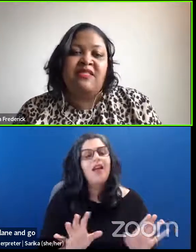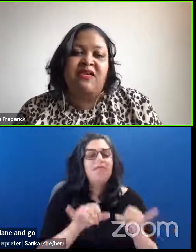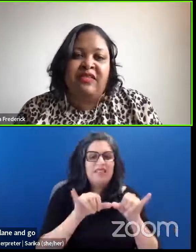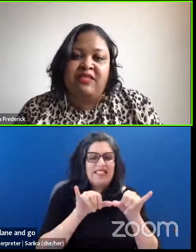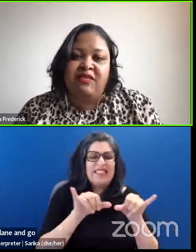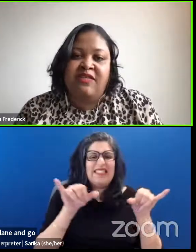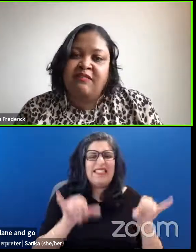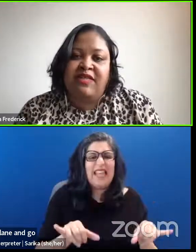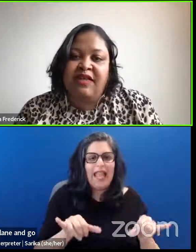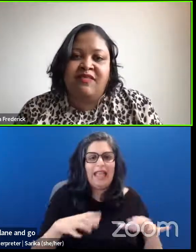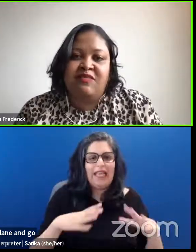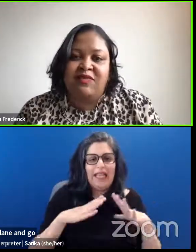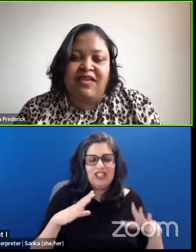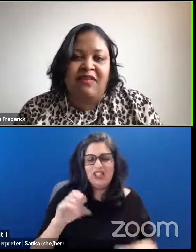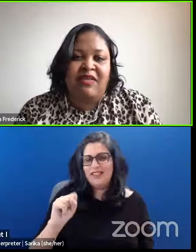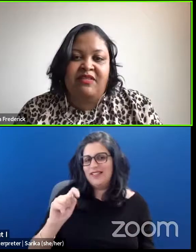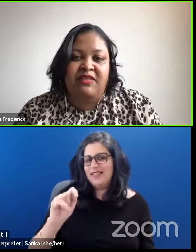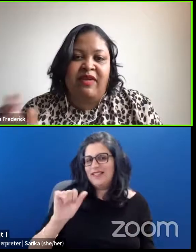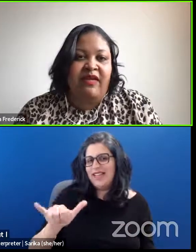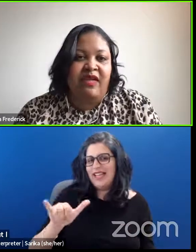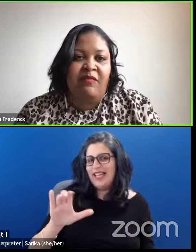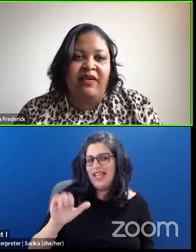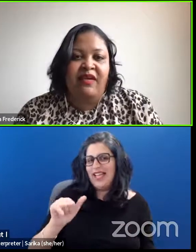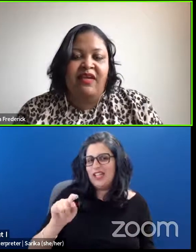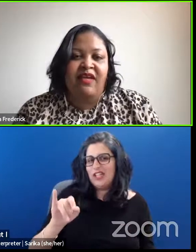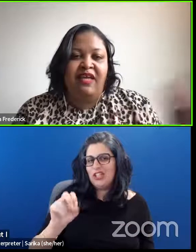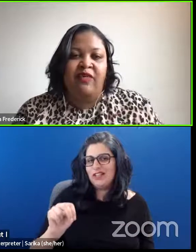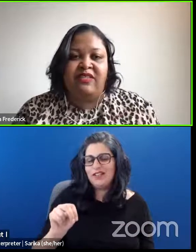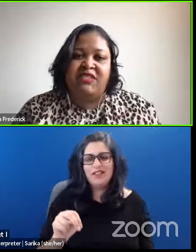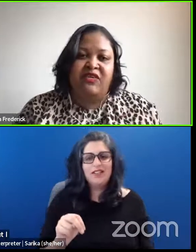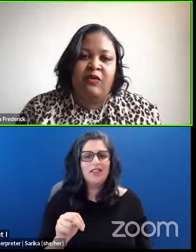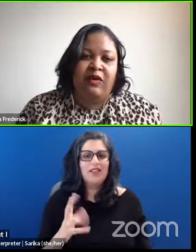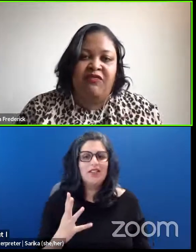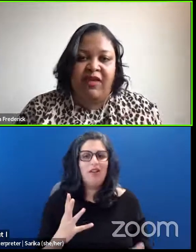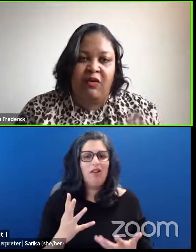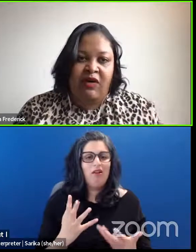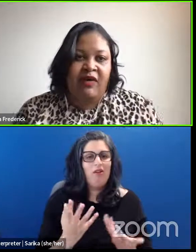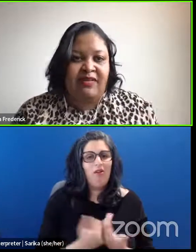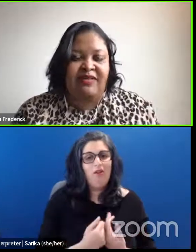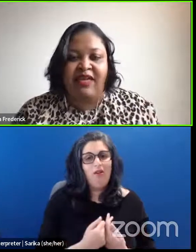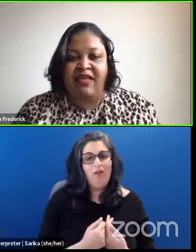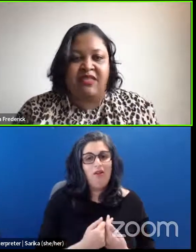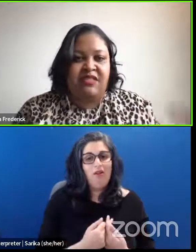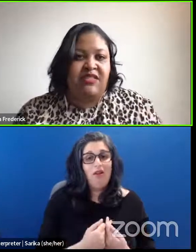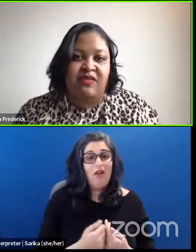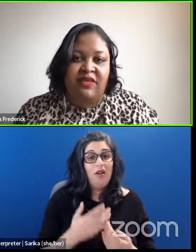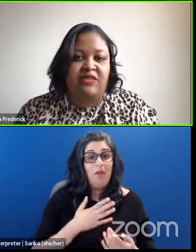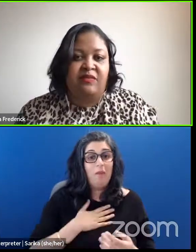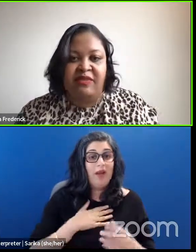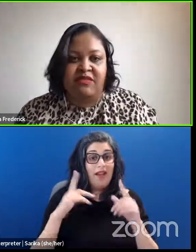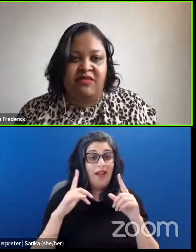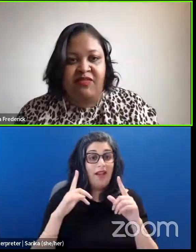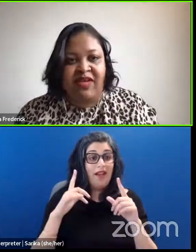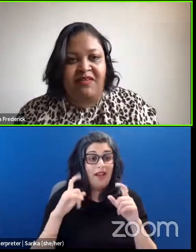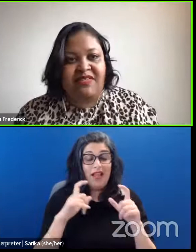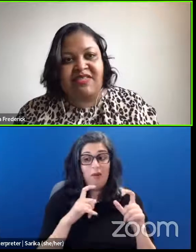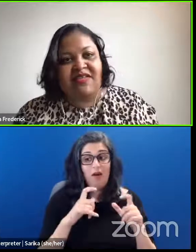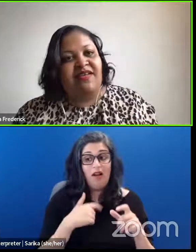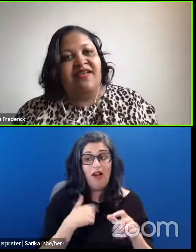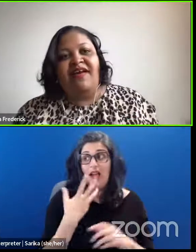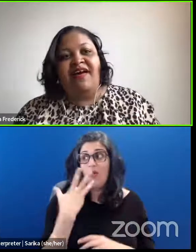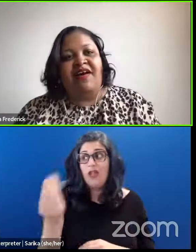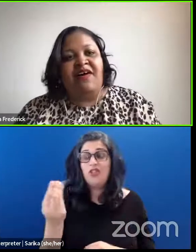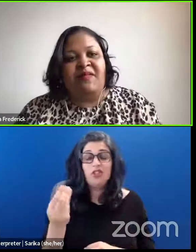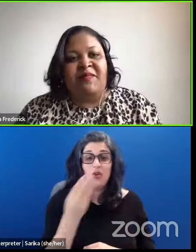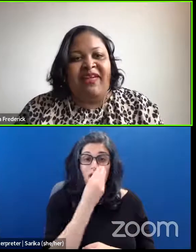own way. So I took some days one time and took my camera and went to a flower garden. And I just literally took pictures of flowers,